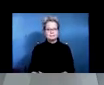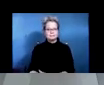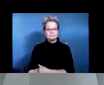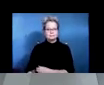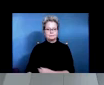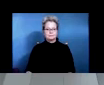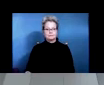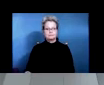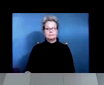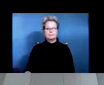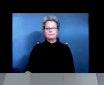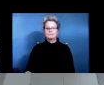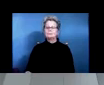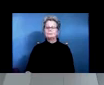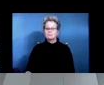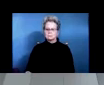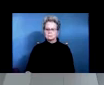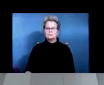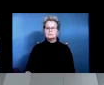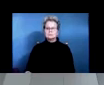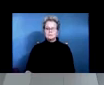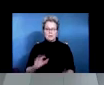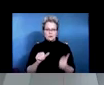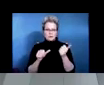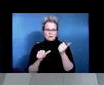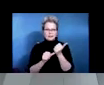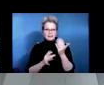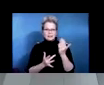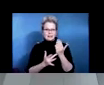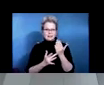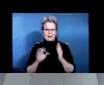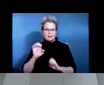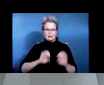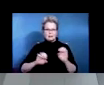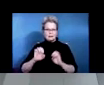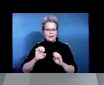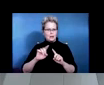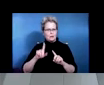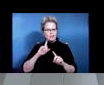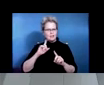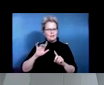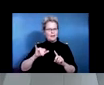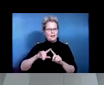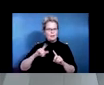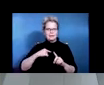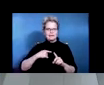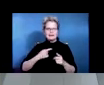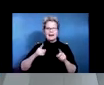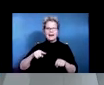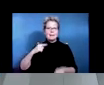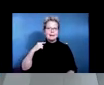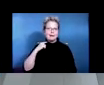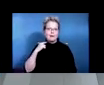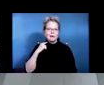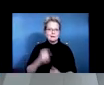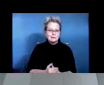um we completed the assistive technology evaluation um late in august but beforehand as